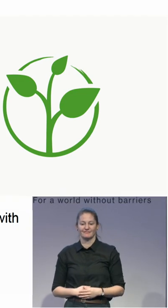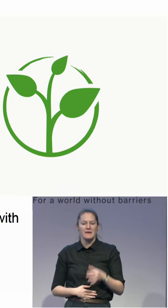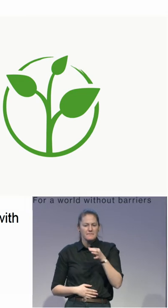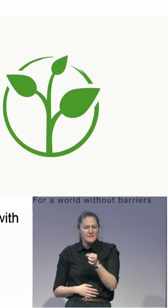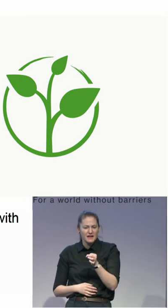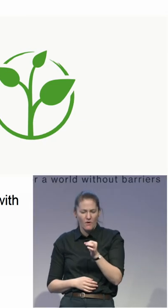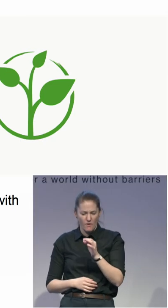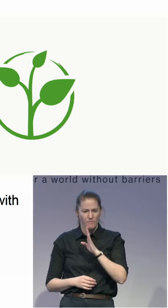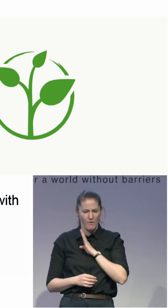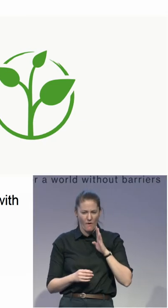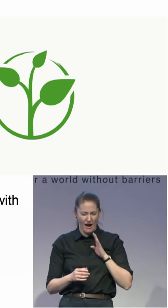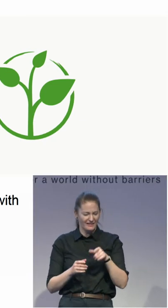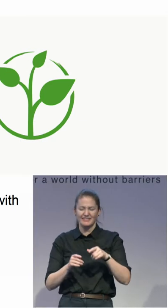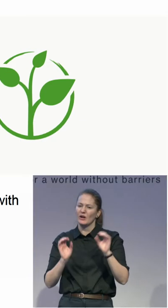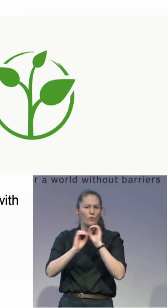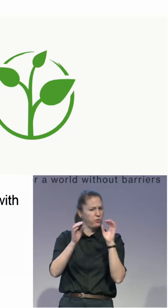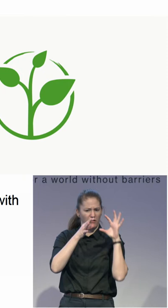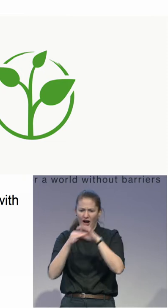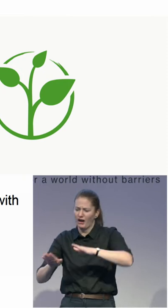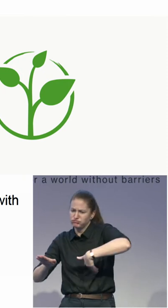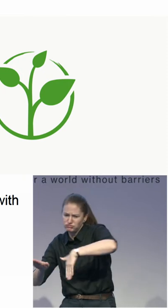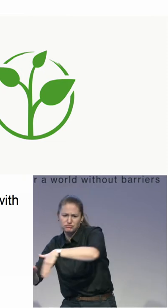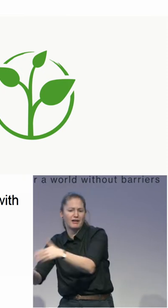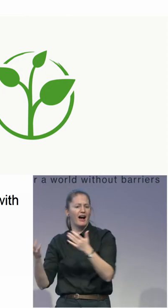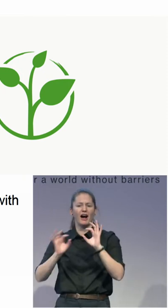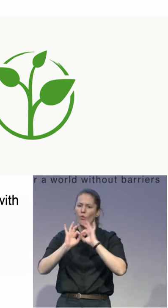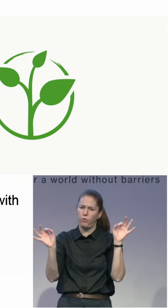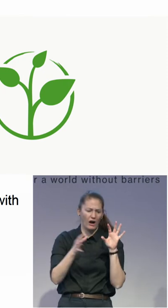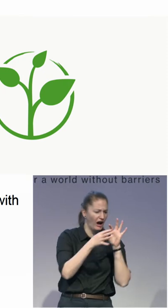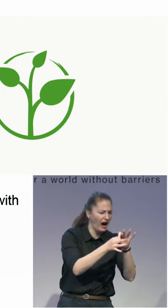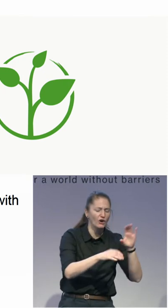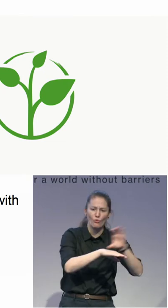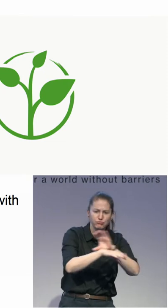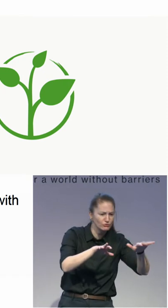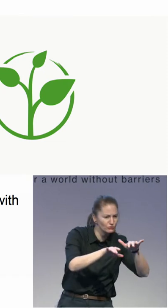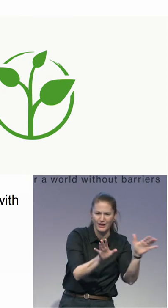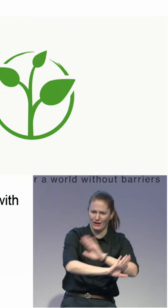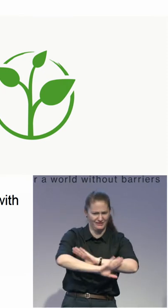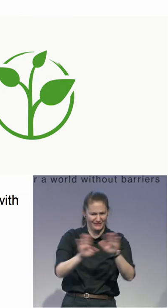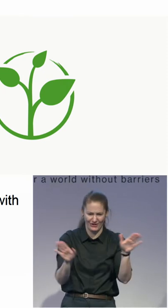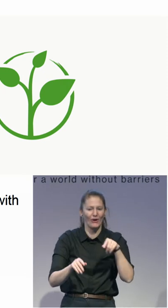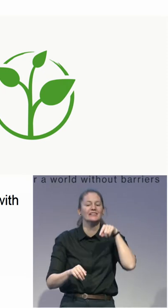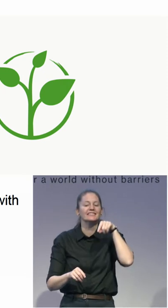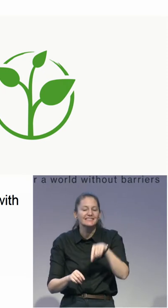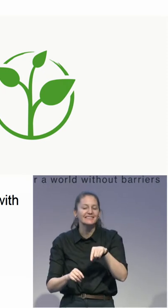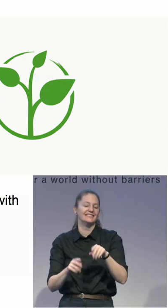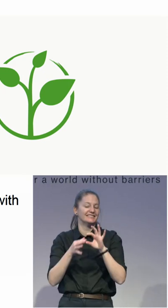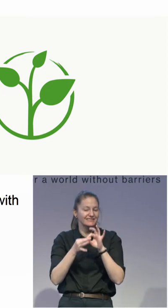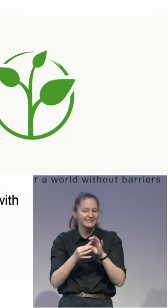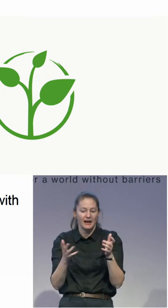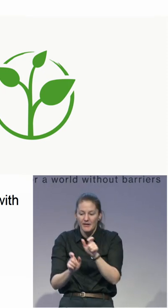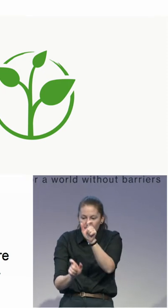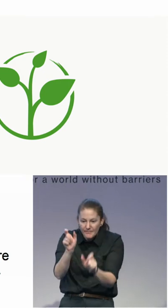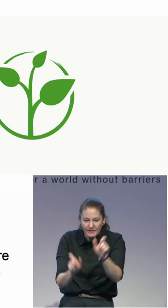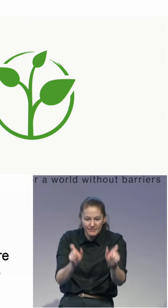and they're also not a computer solution, but microboards actually consist of people. And those people are